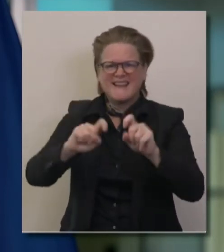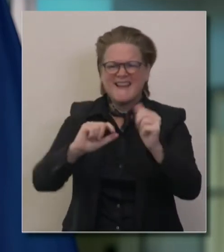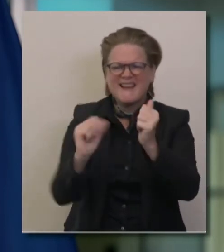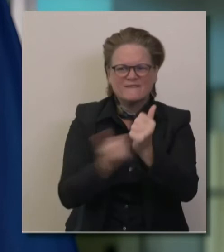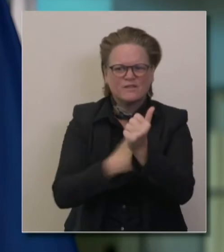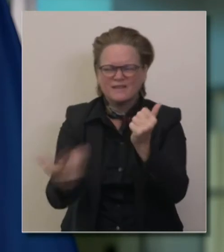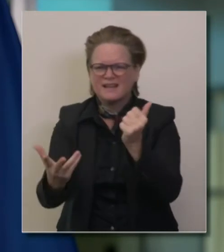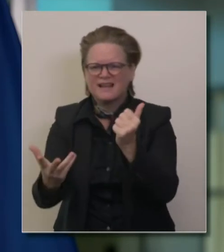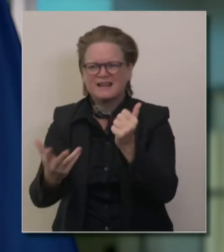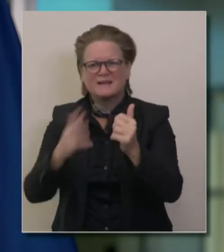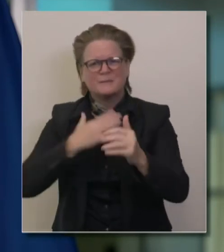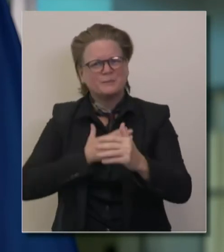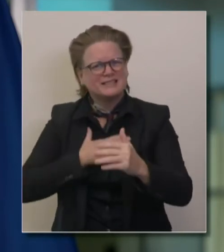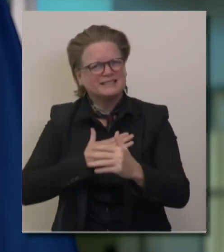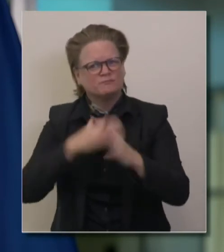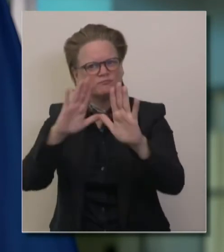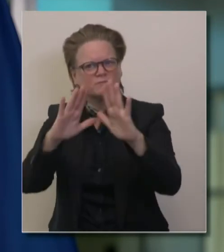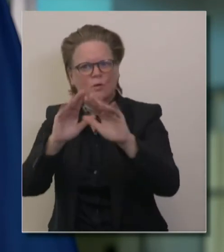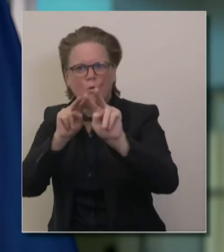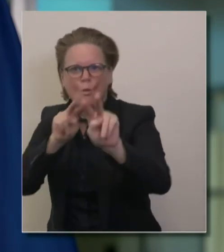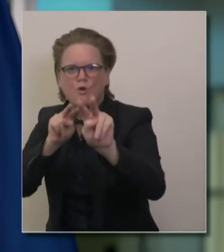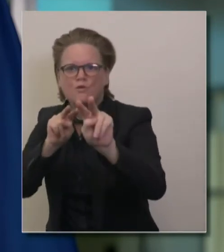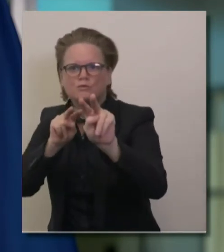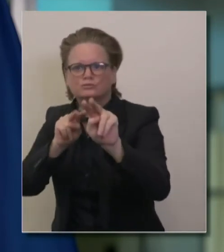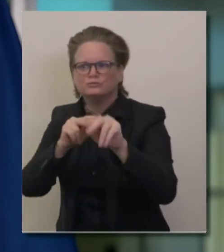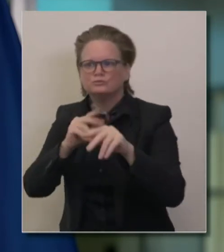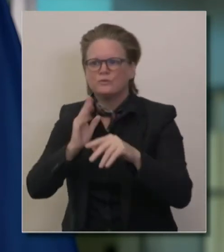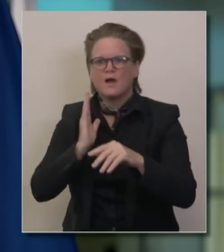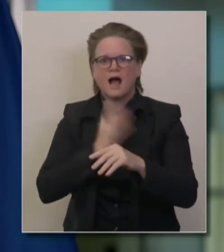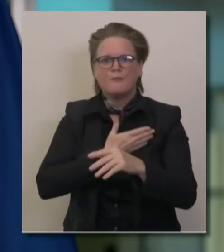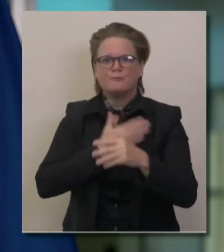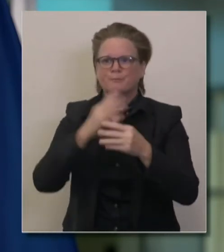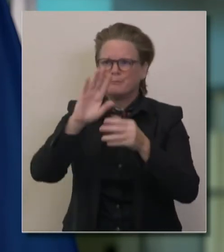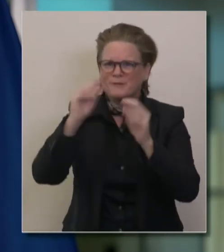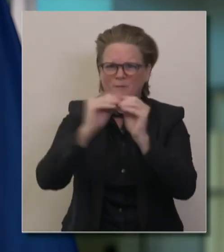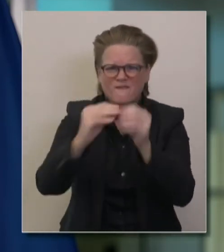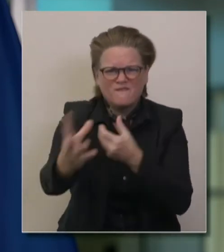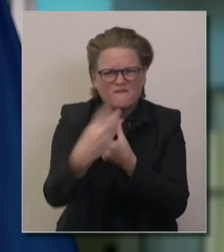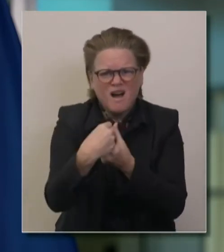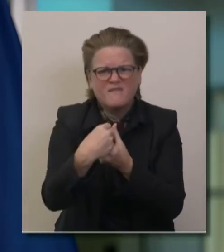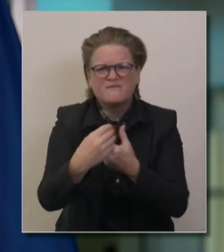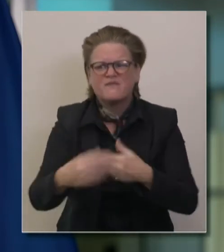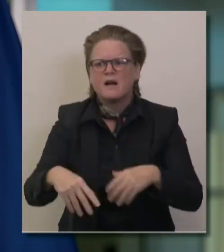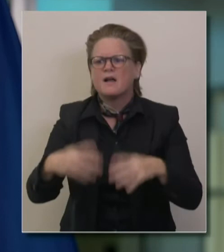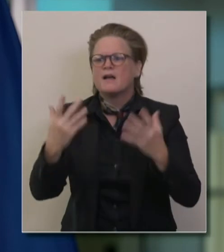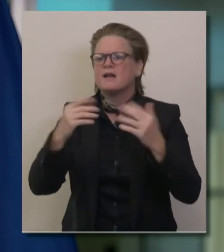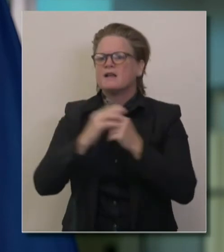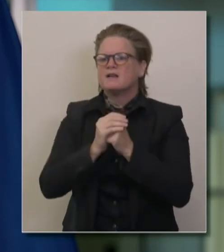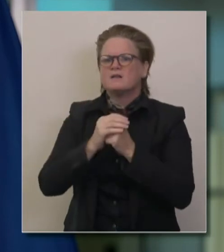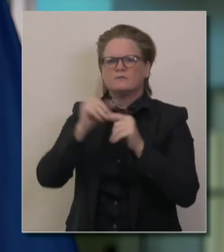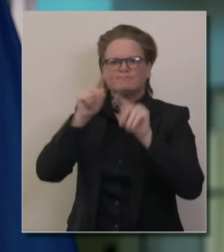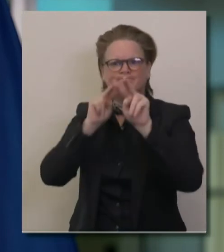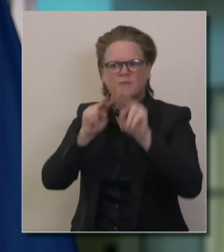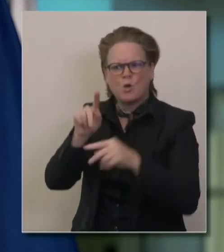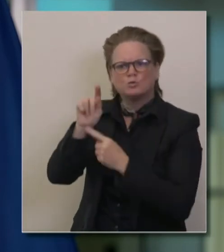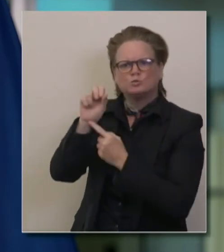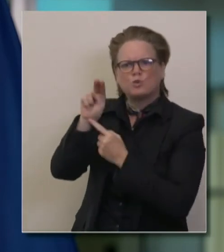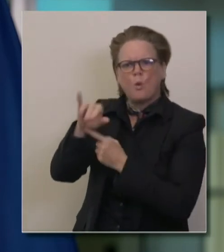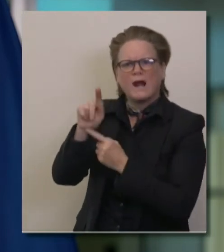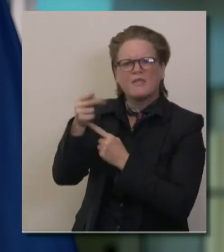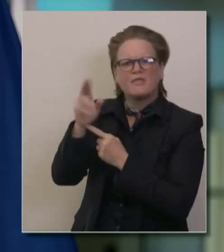as I am fully engaged and resolved working with Tony Thurman, working with the incredible,